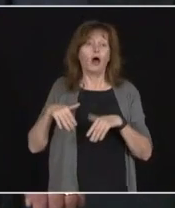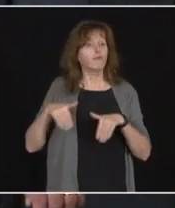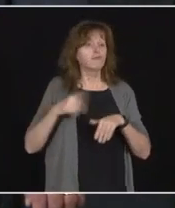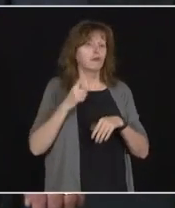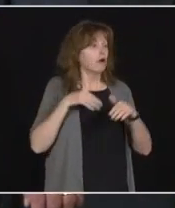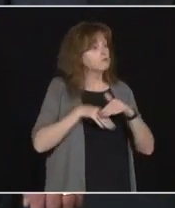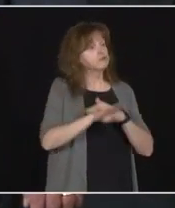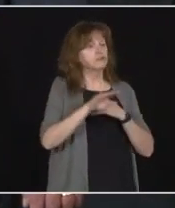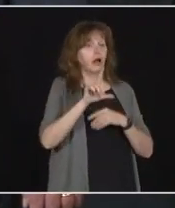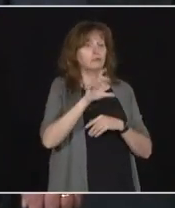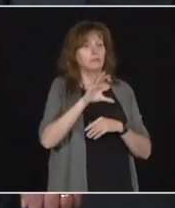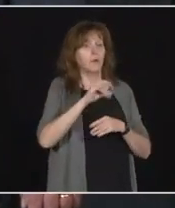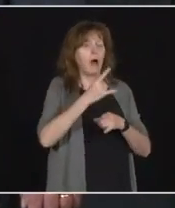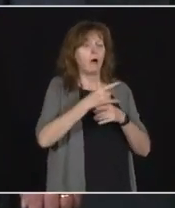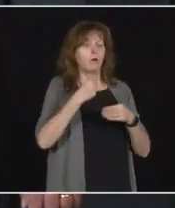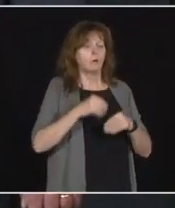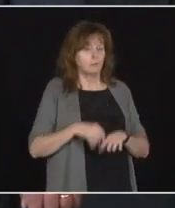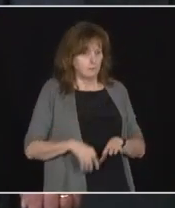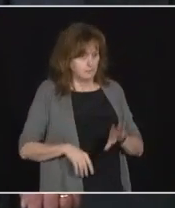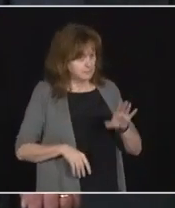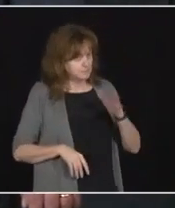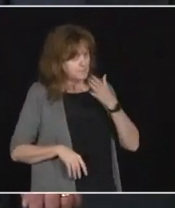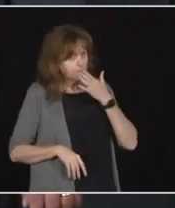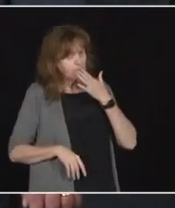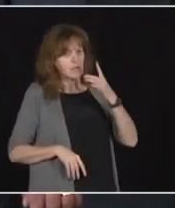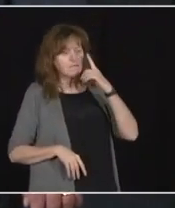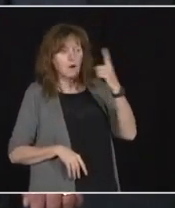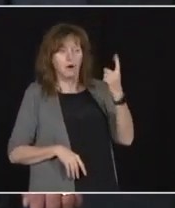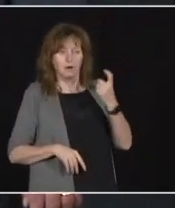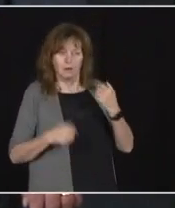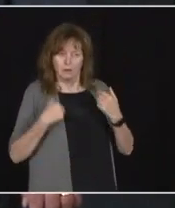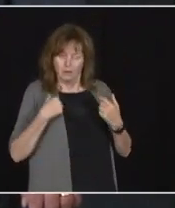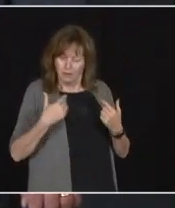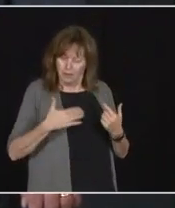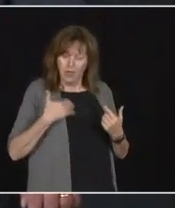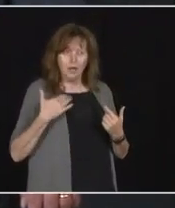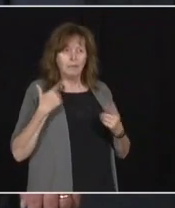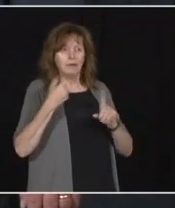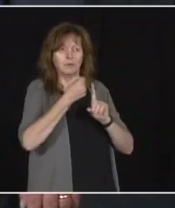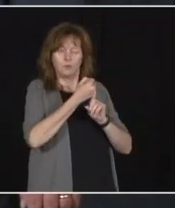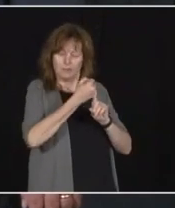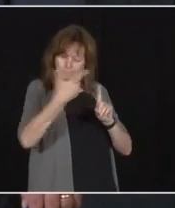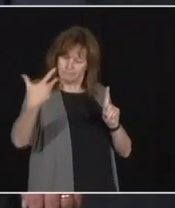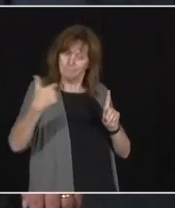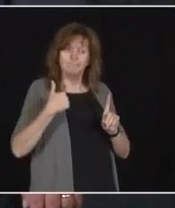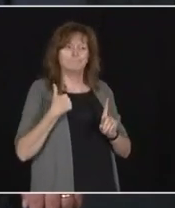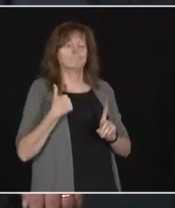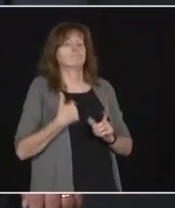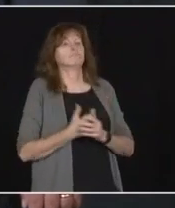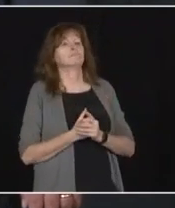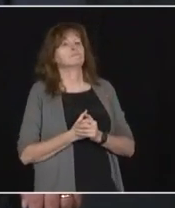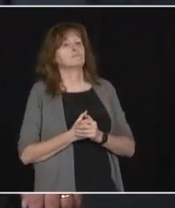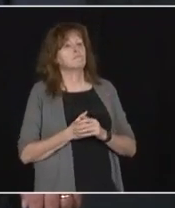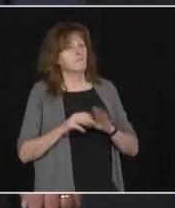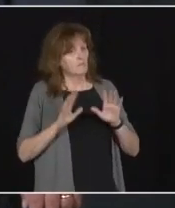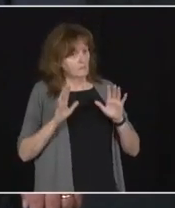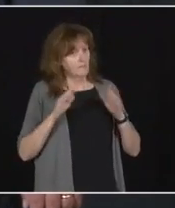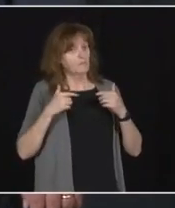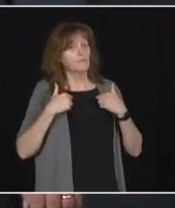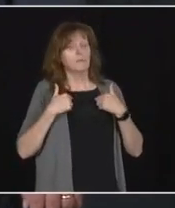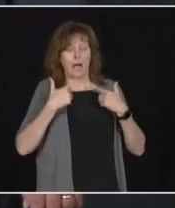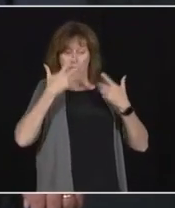Well, thanks for the question, Cynthia. I'm happy to explain the situation. I decided to go for testing yesterday